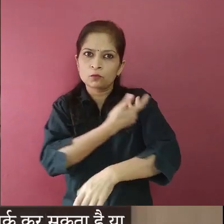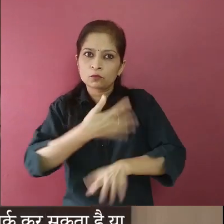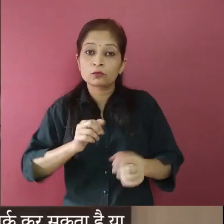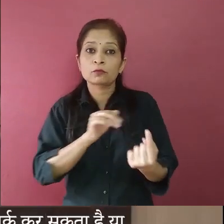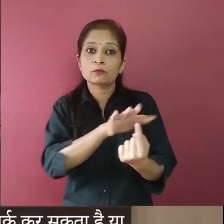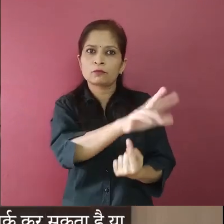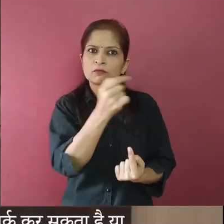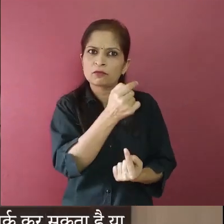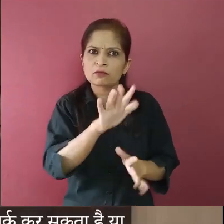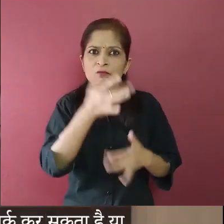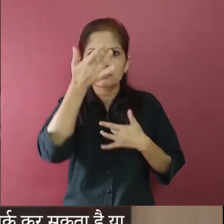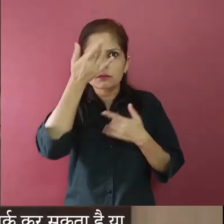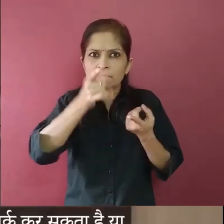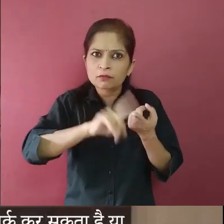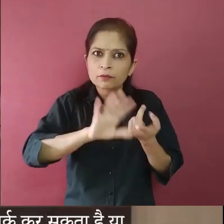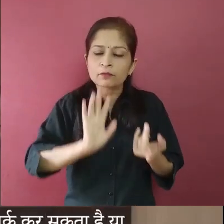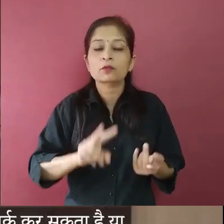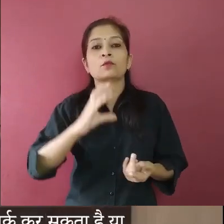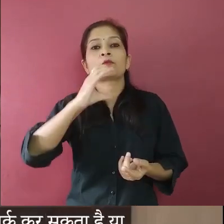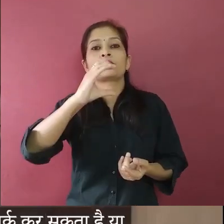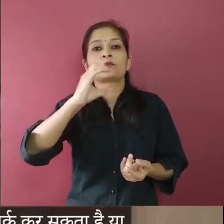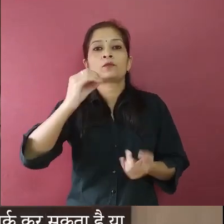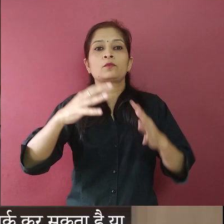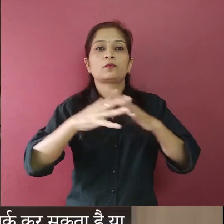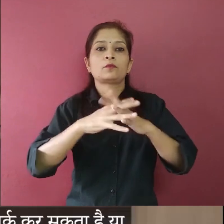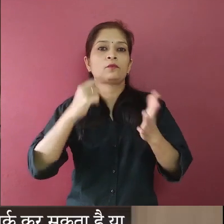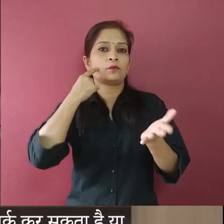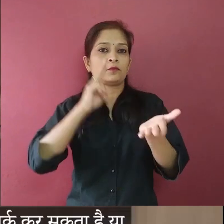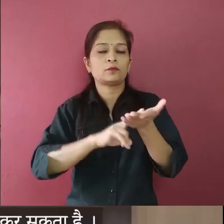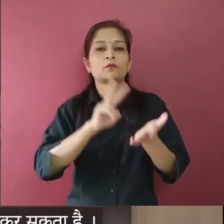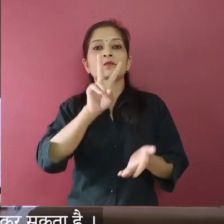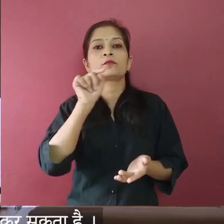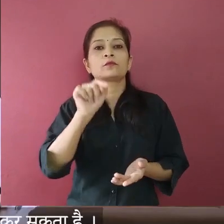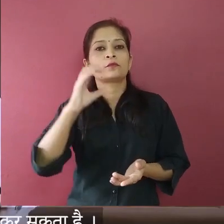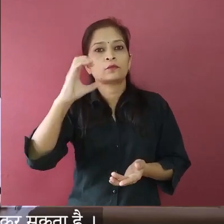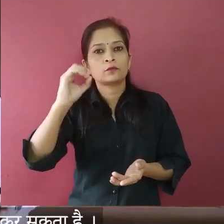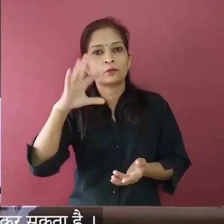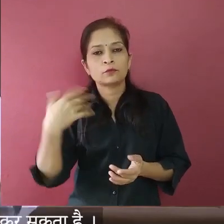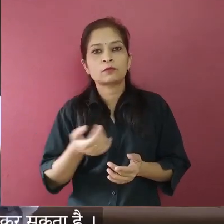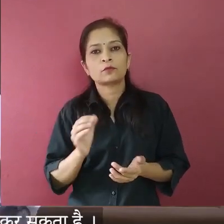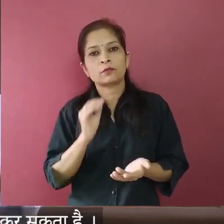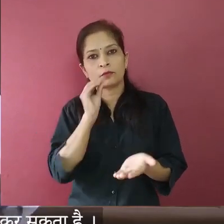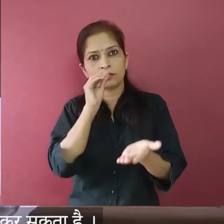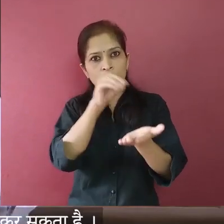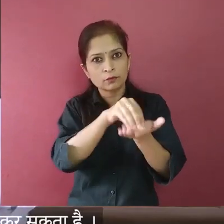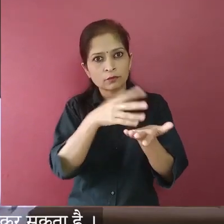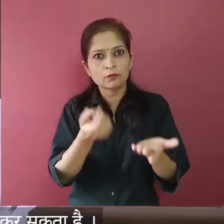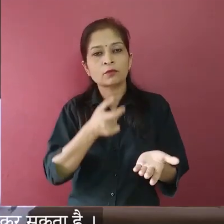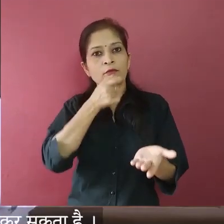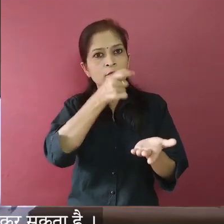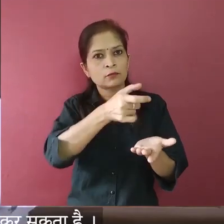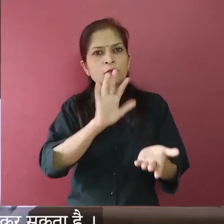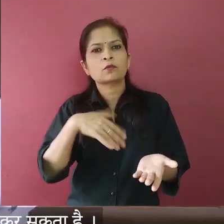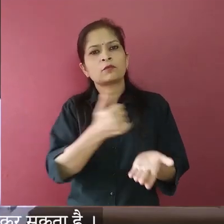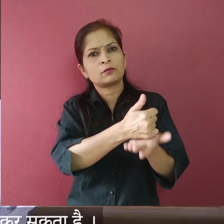they can reach out to the Coven Portal 2.0 and get help and the nearest health centre will